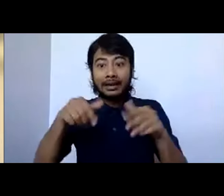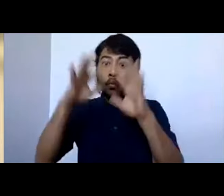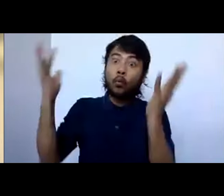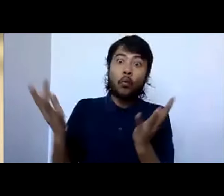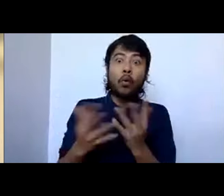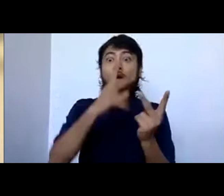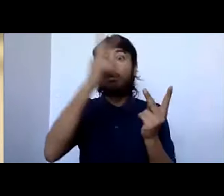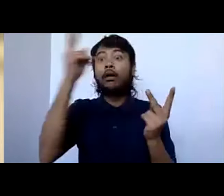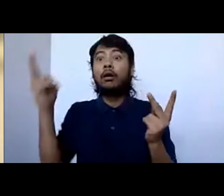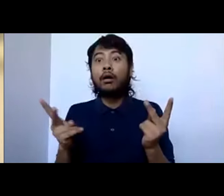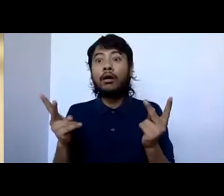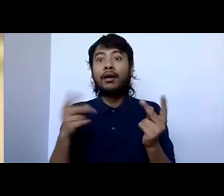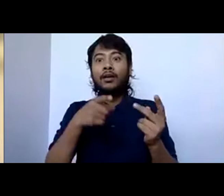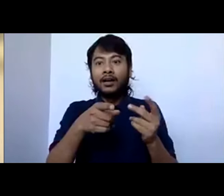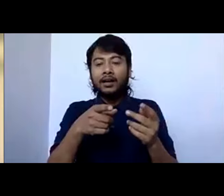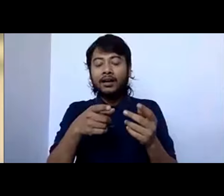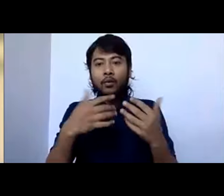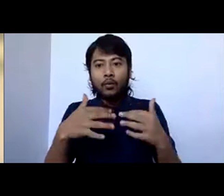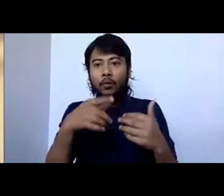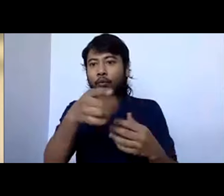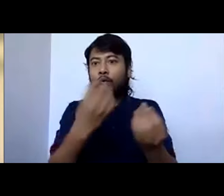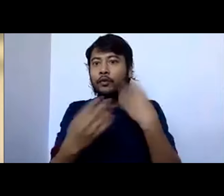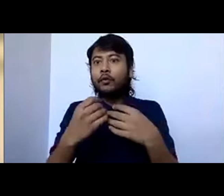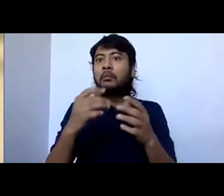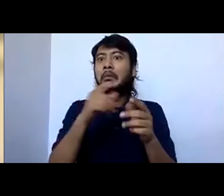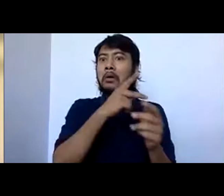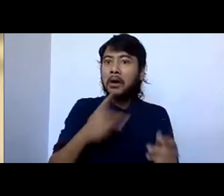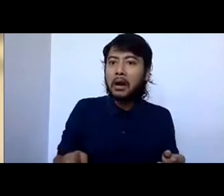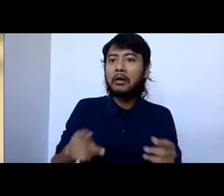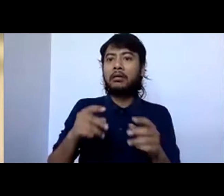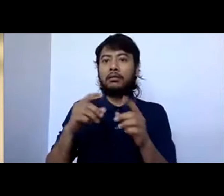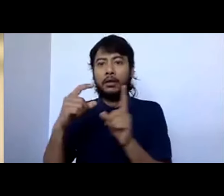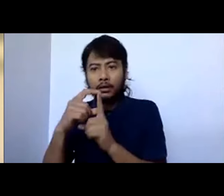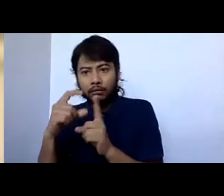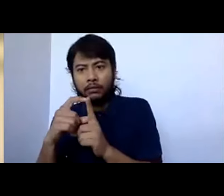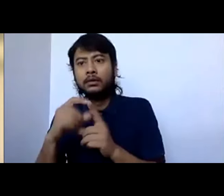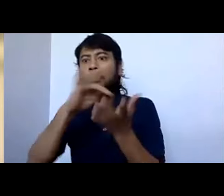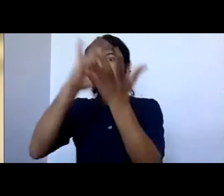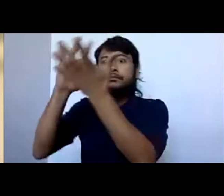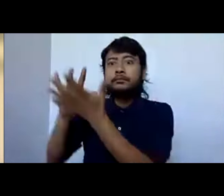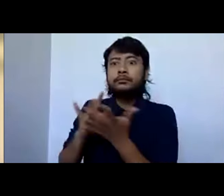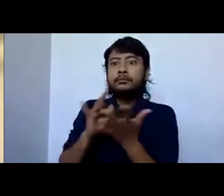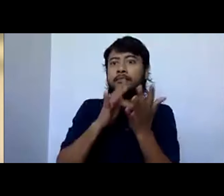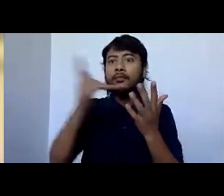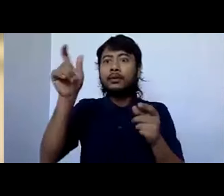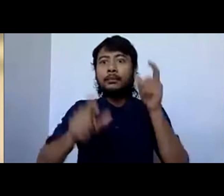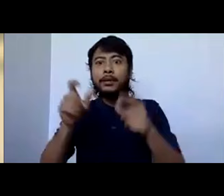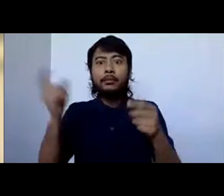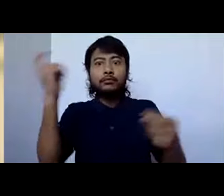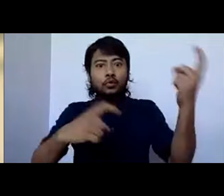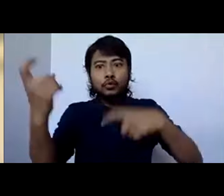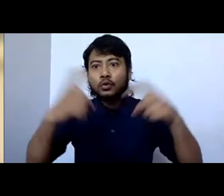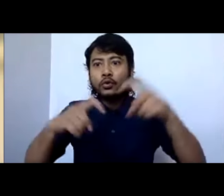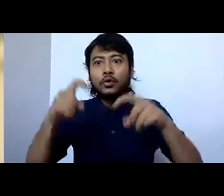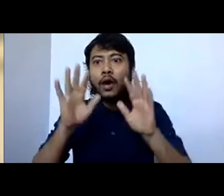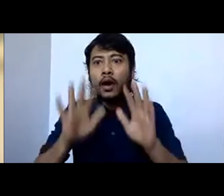Orissa, they're based in Karnataka, you know, Delhi, different parts of India. So, you know, it's really good to see people coming together from all around